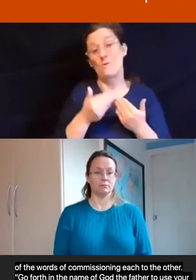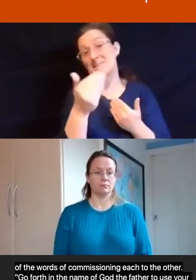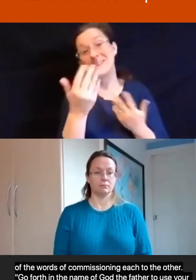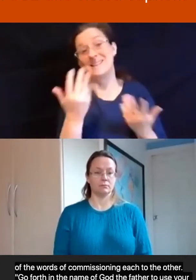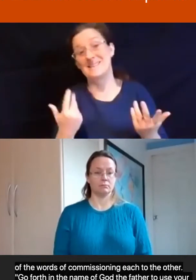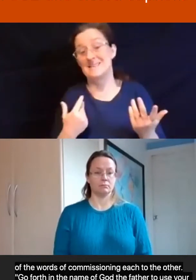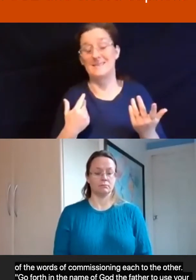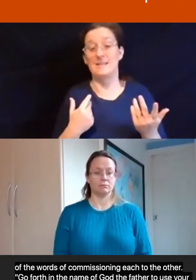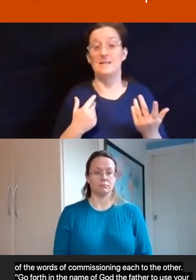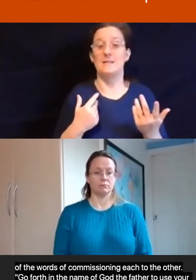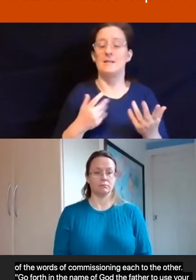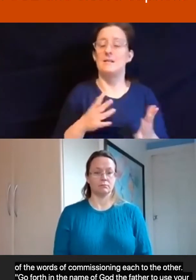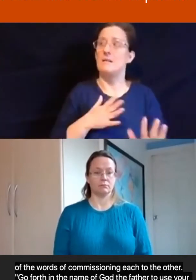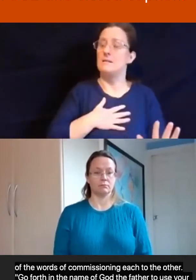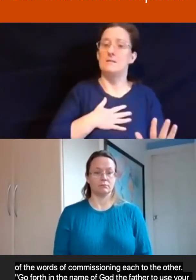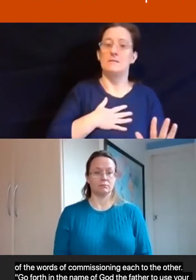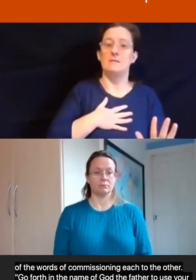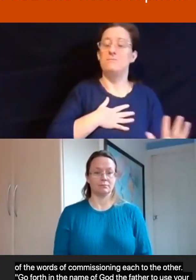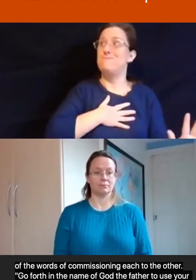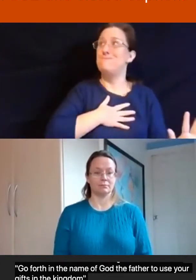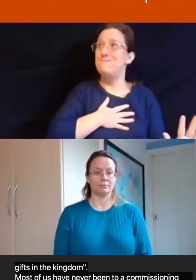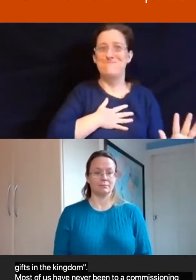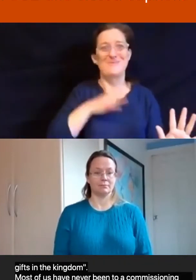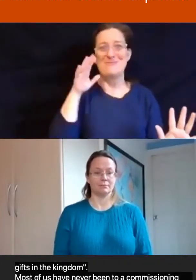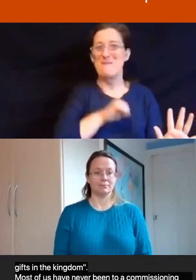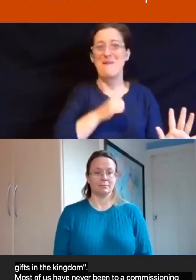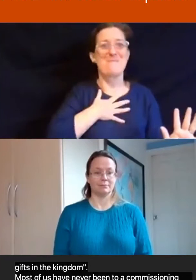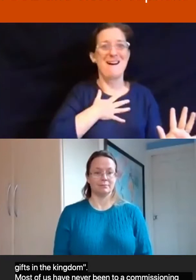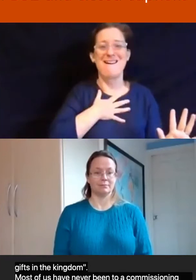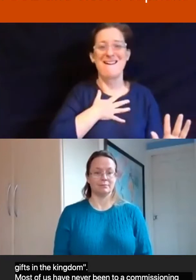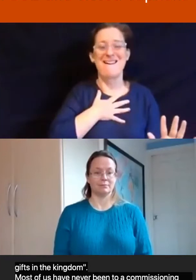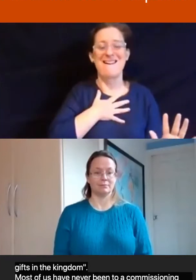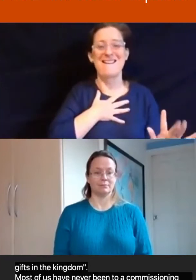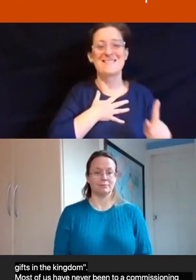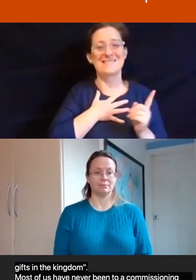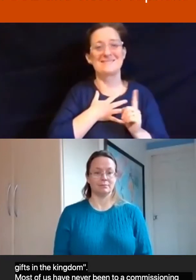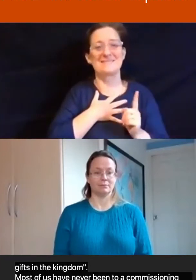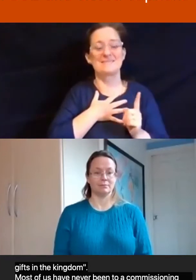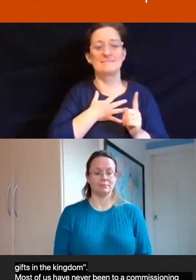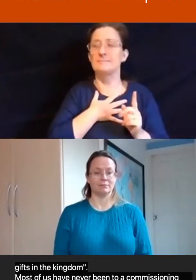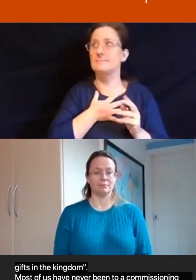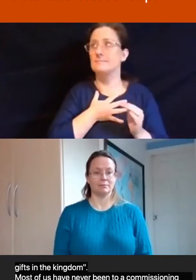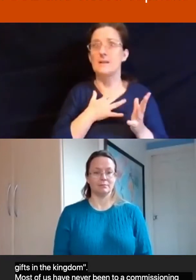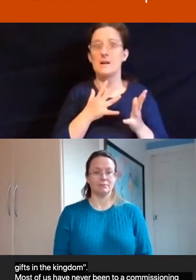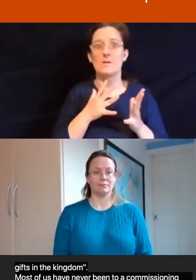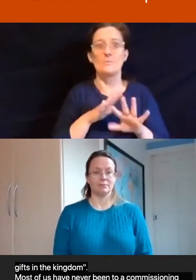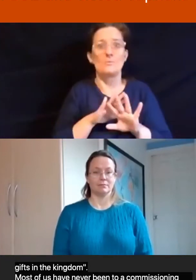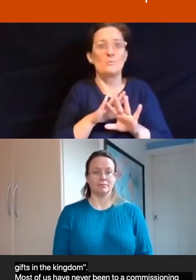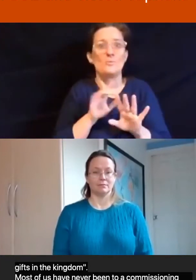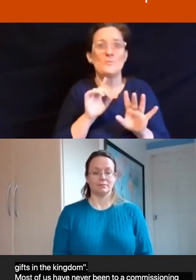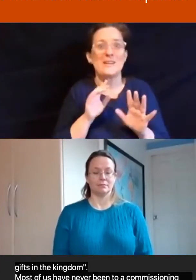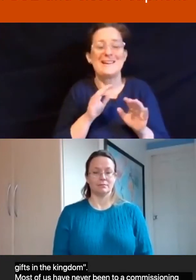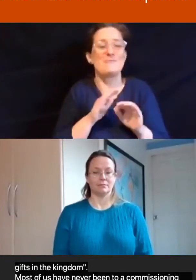oh, since shut us down my spine to remember it. It was beyond our preparing, it